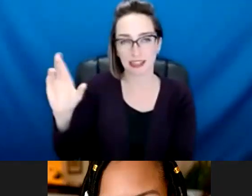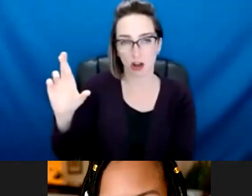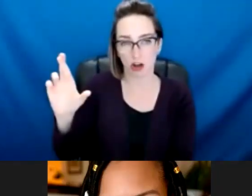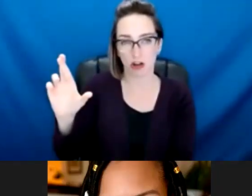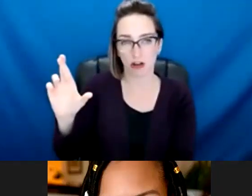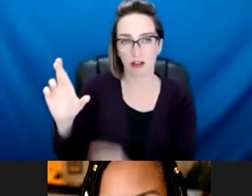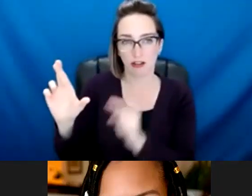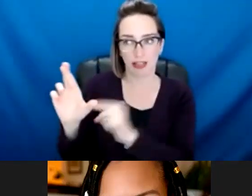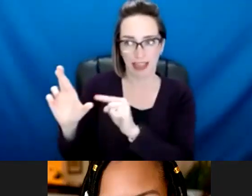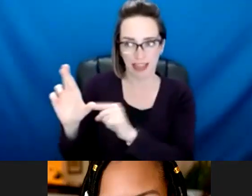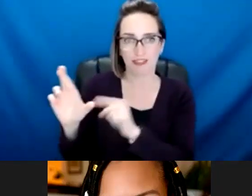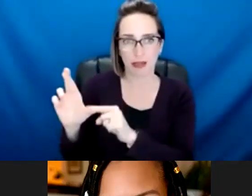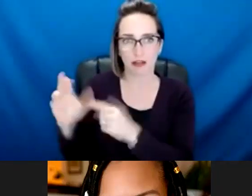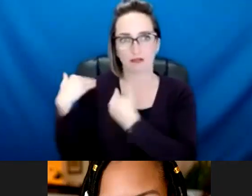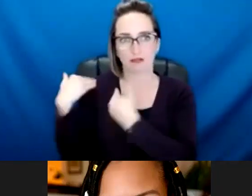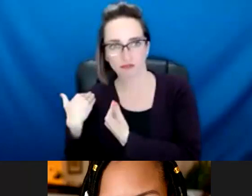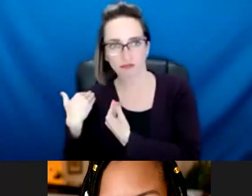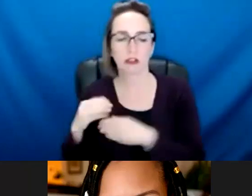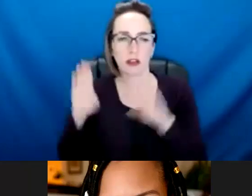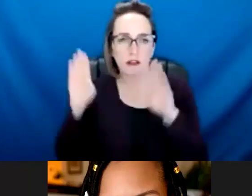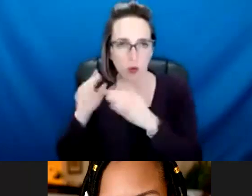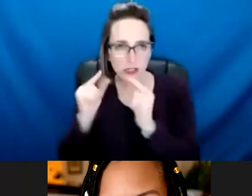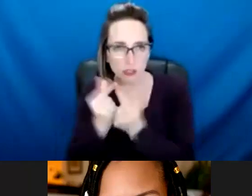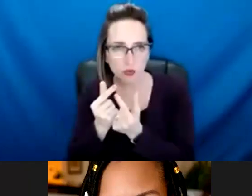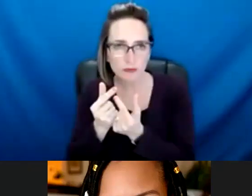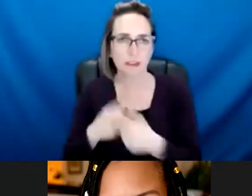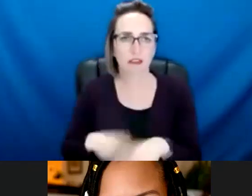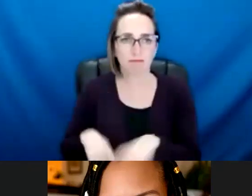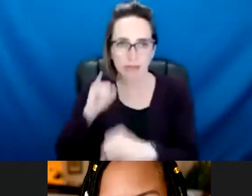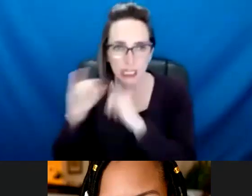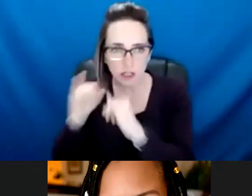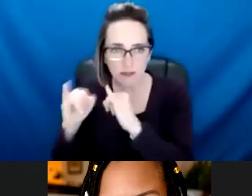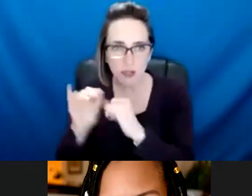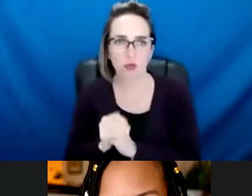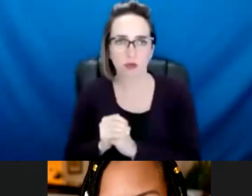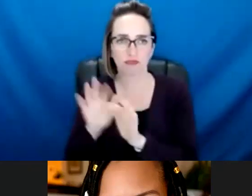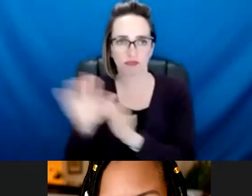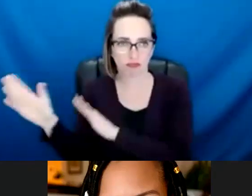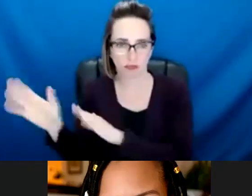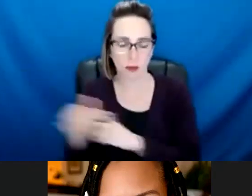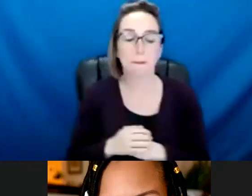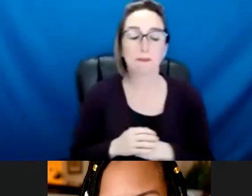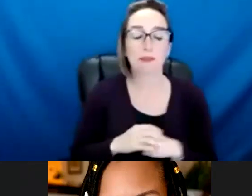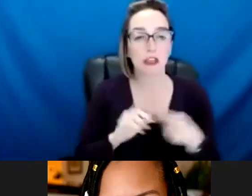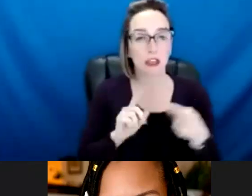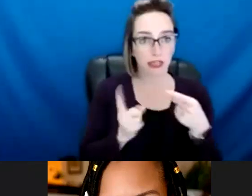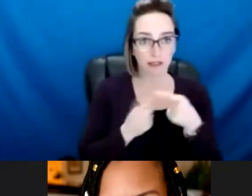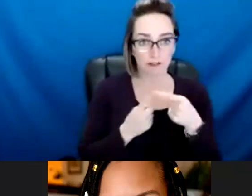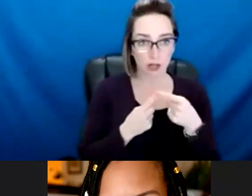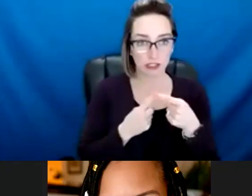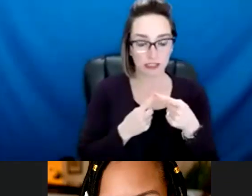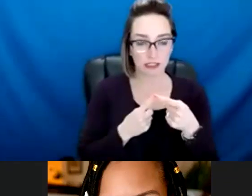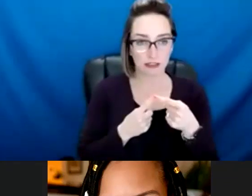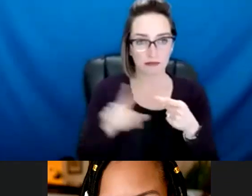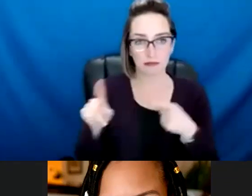focus groups and engagement on this process. So the first phase of engagement, excuse me, just give me